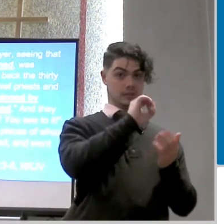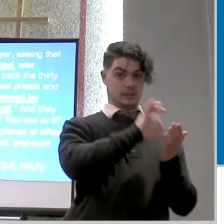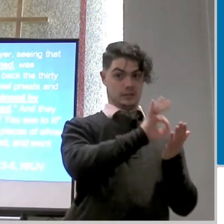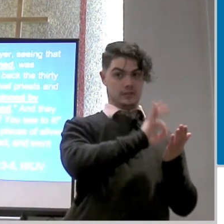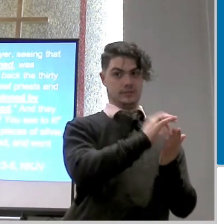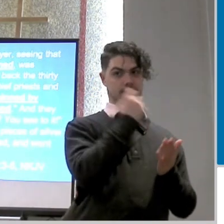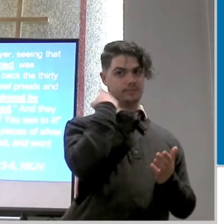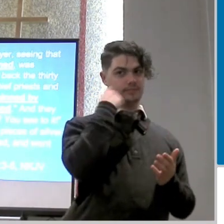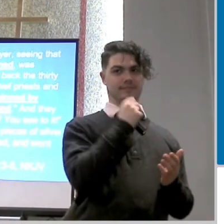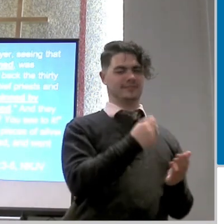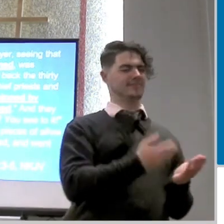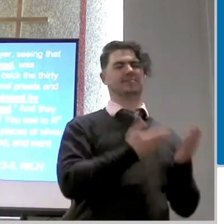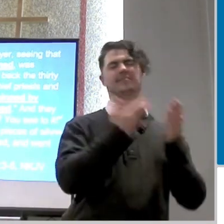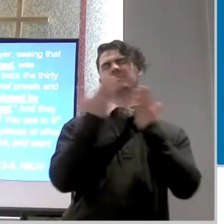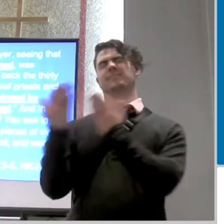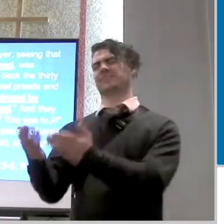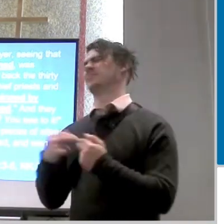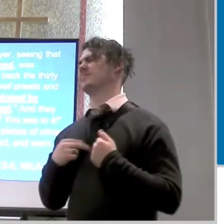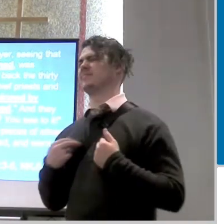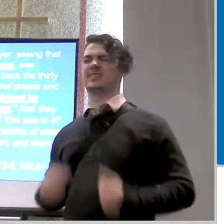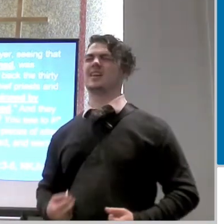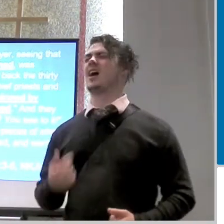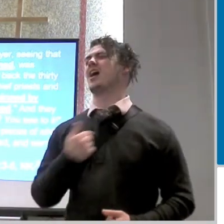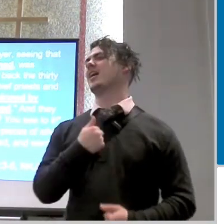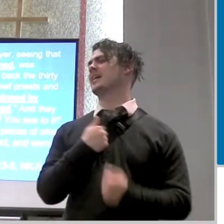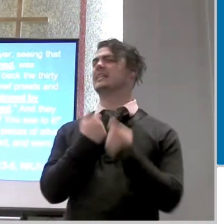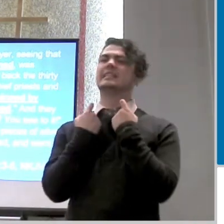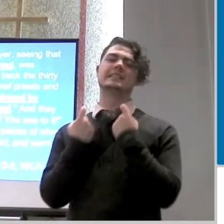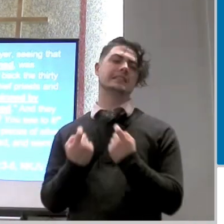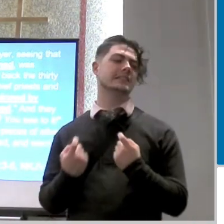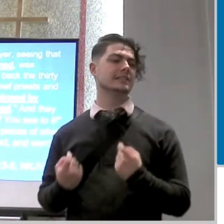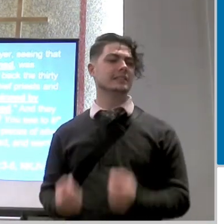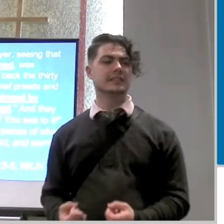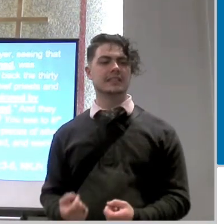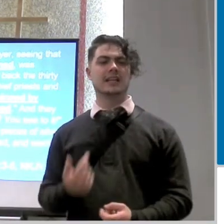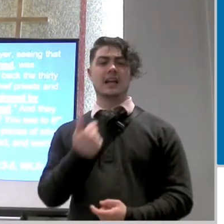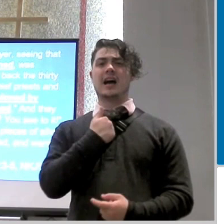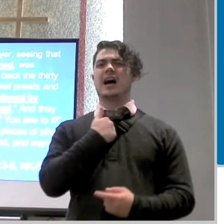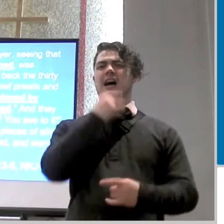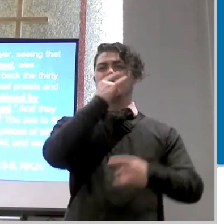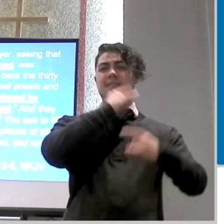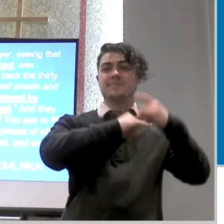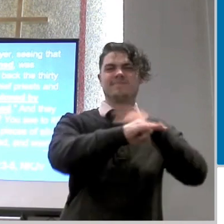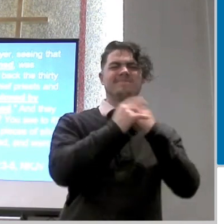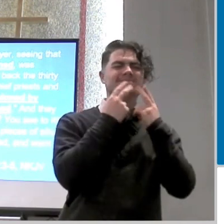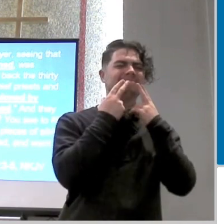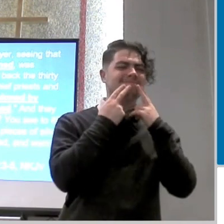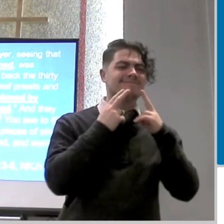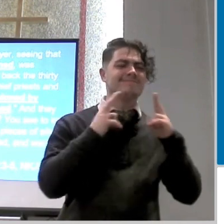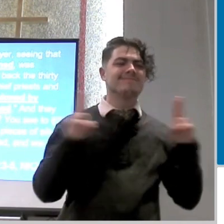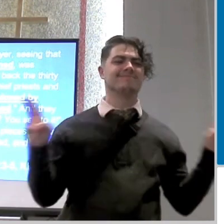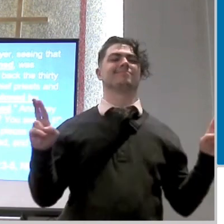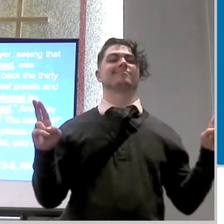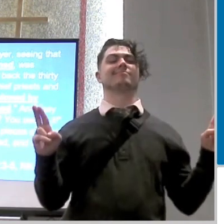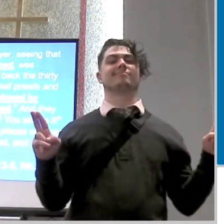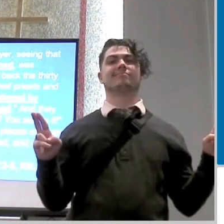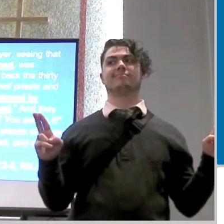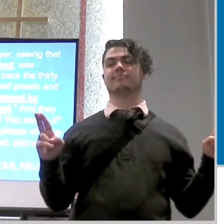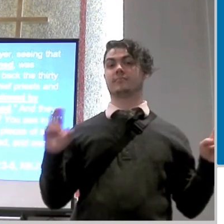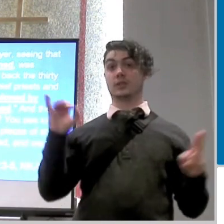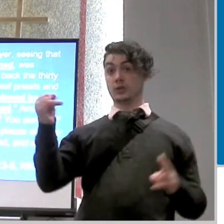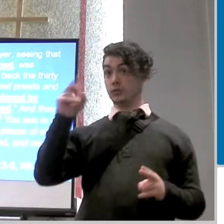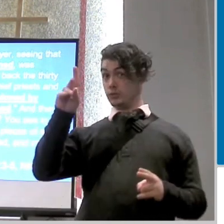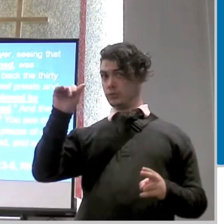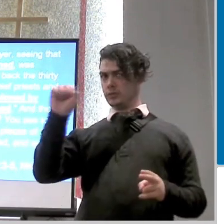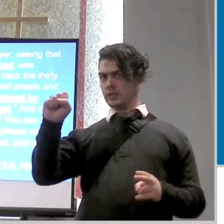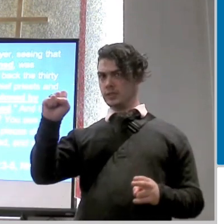silver to the chief priest and elders saying i have sinned by betraying innocent blood does judas know that he did